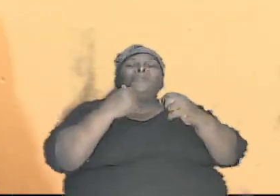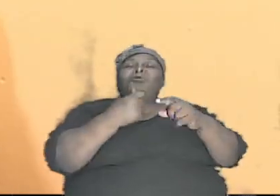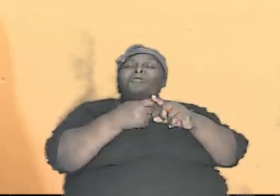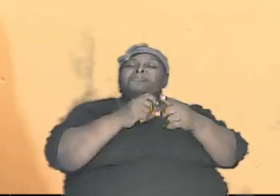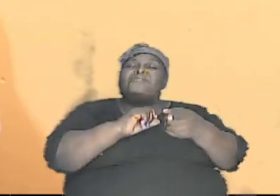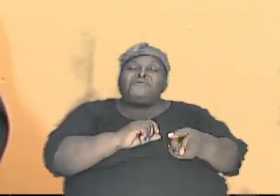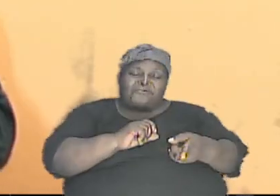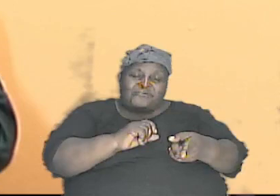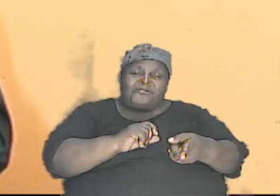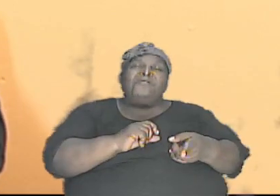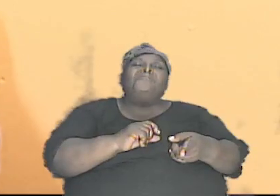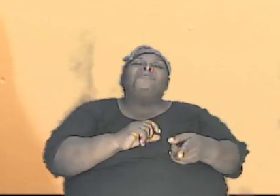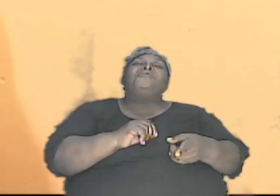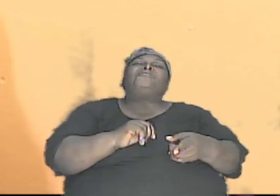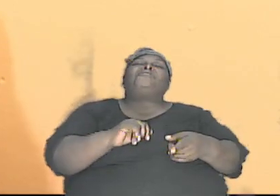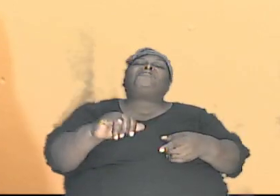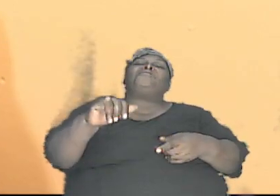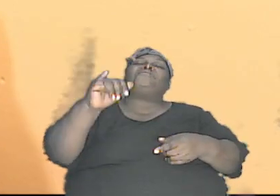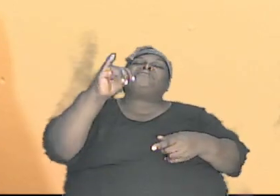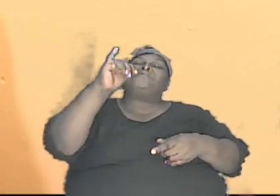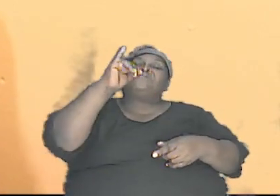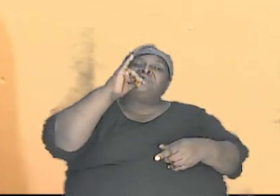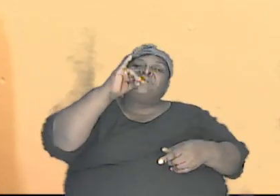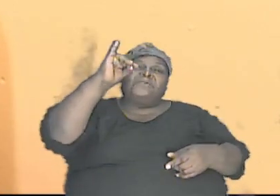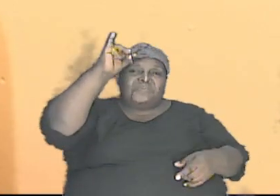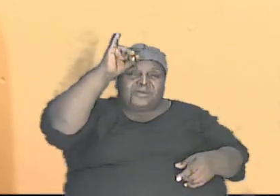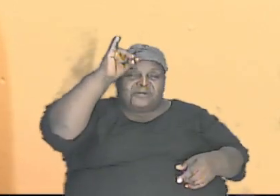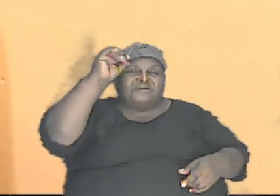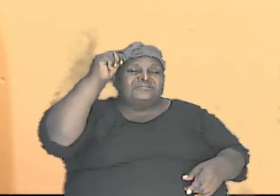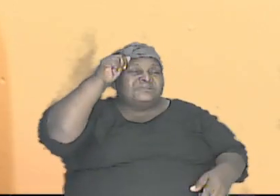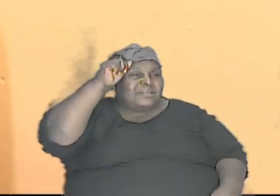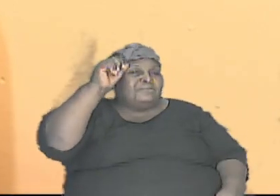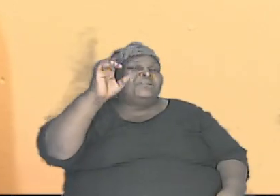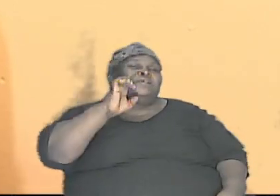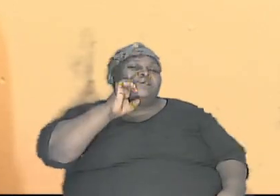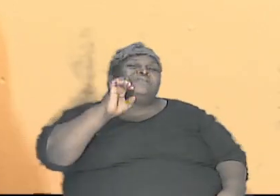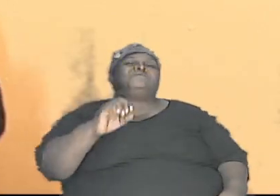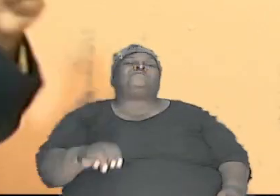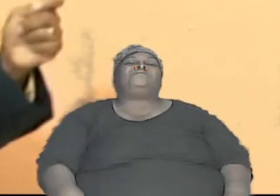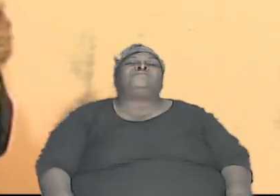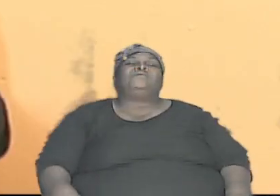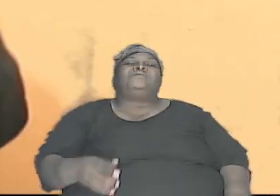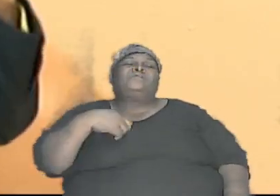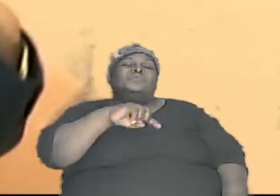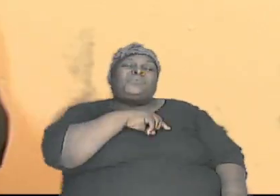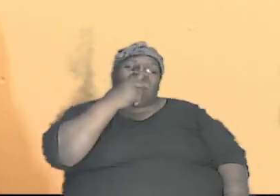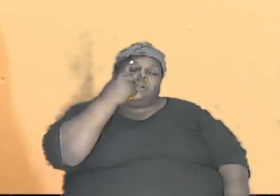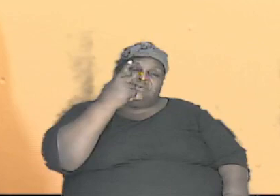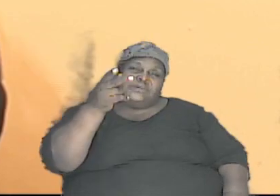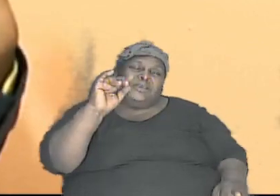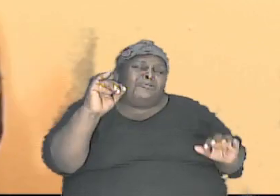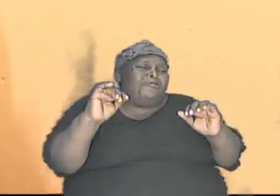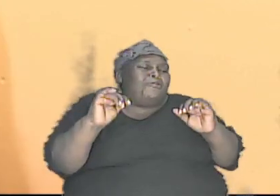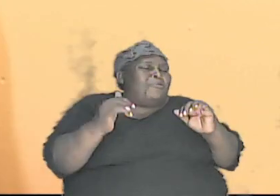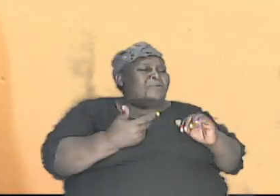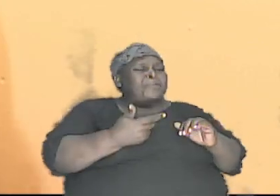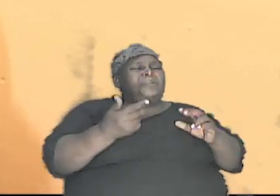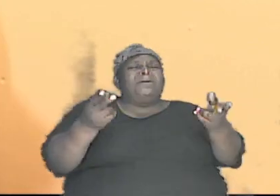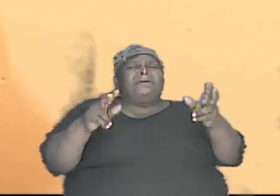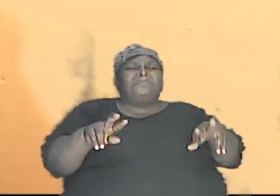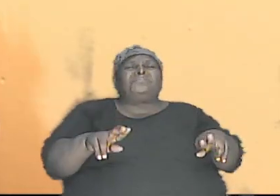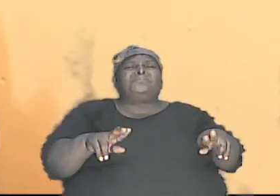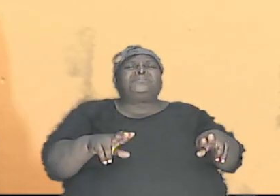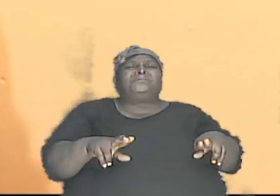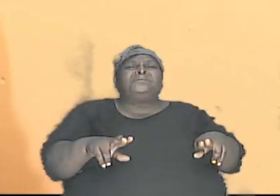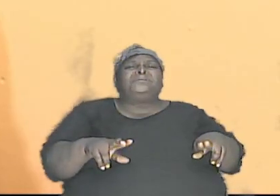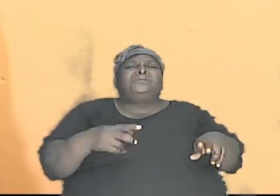our common ancestors so as we go through further we will show you more how it happened but